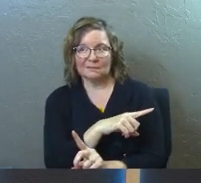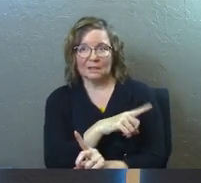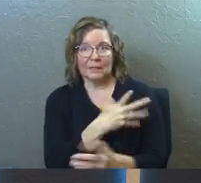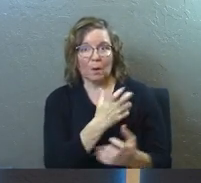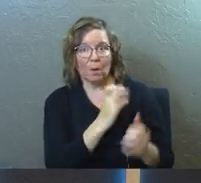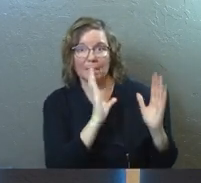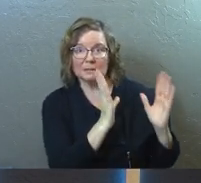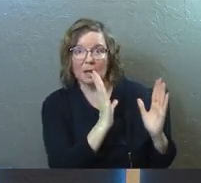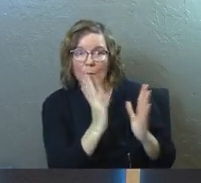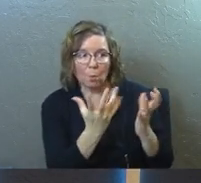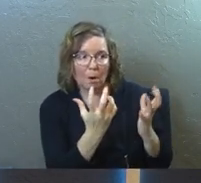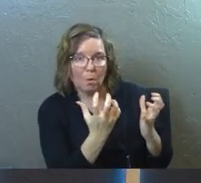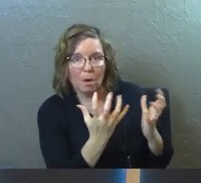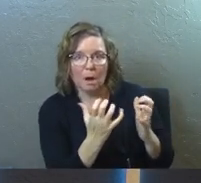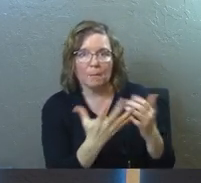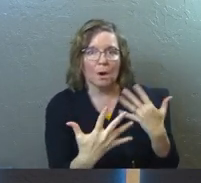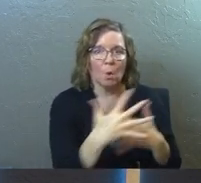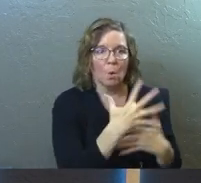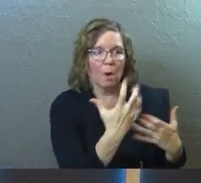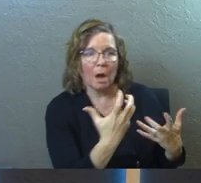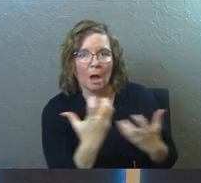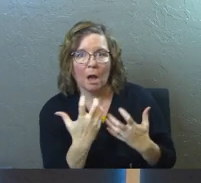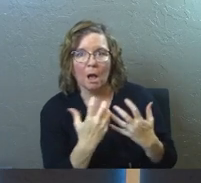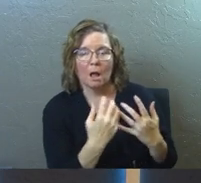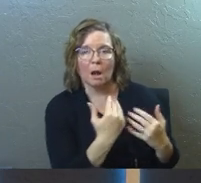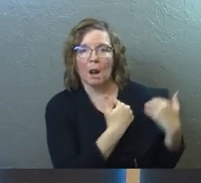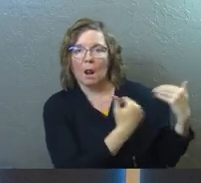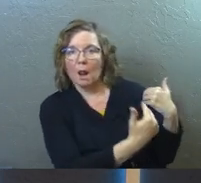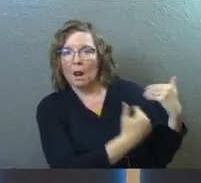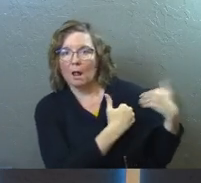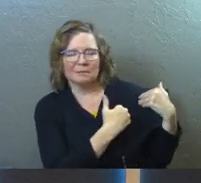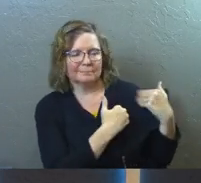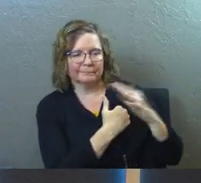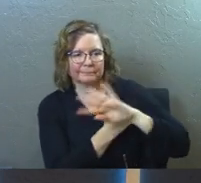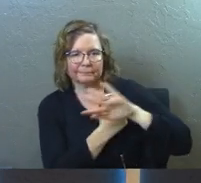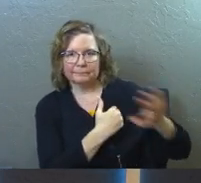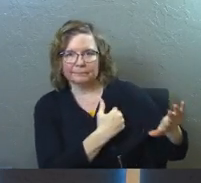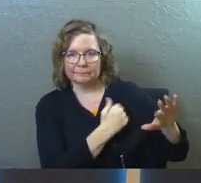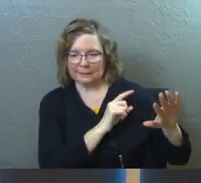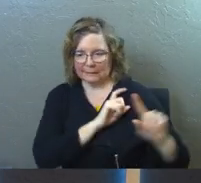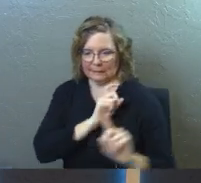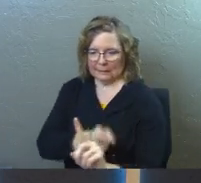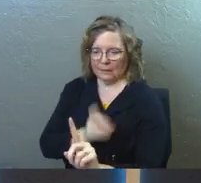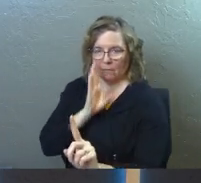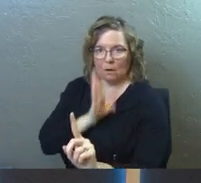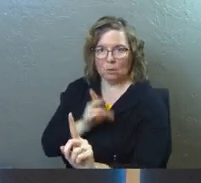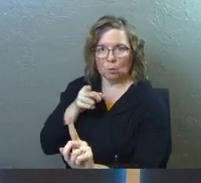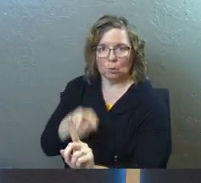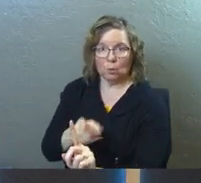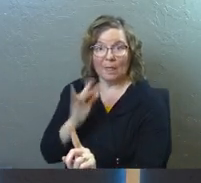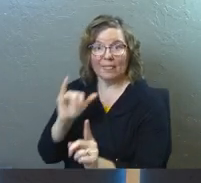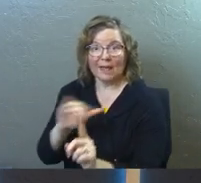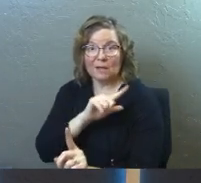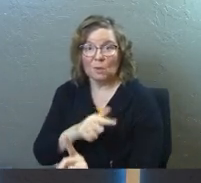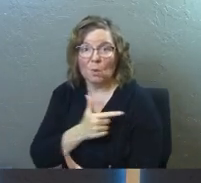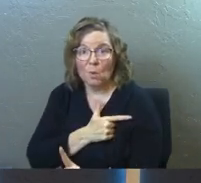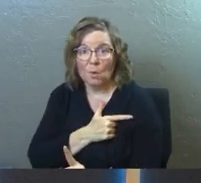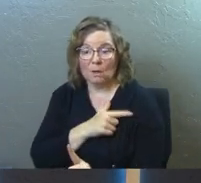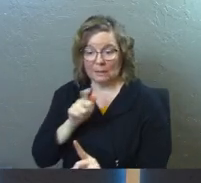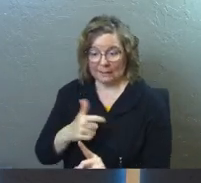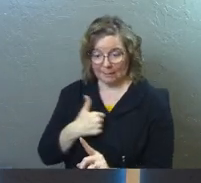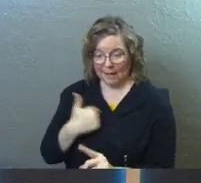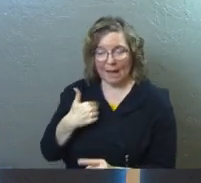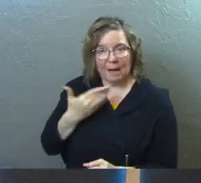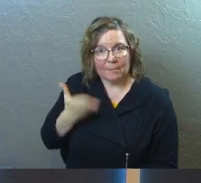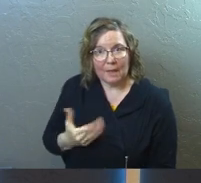to vie for my attention. They're going to vie for priority. They're going to vie for time, but I give it to you because that's loyalty. And when you